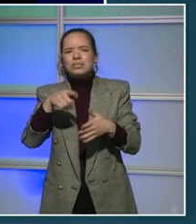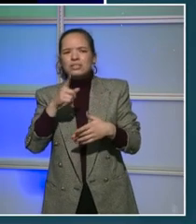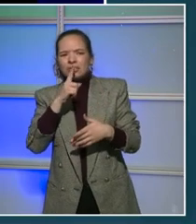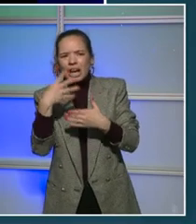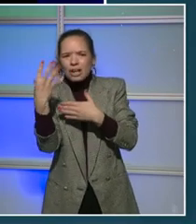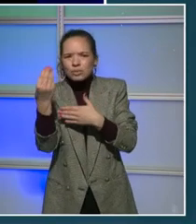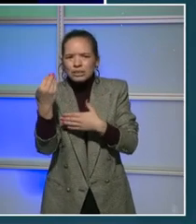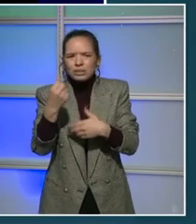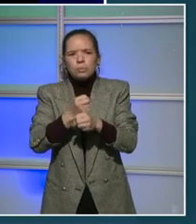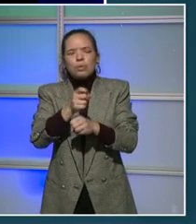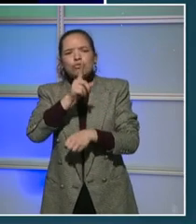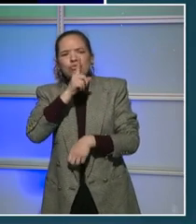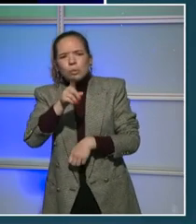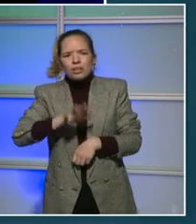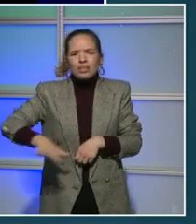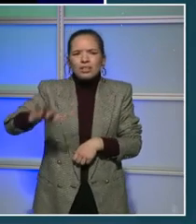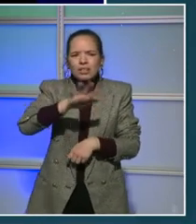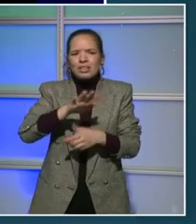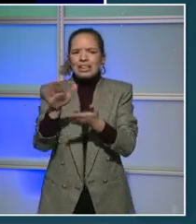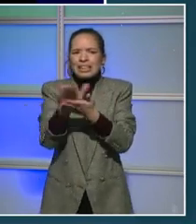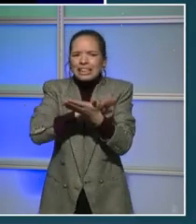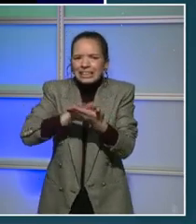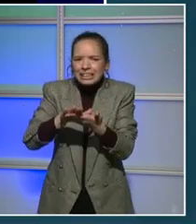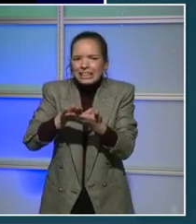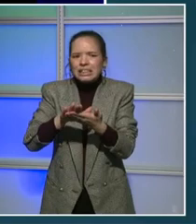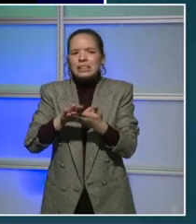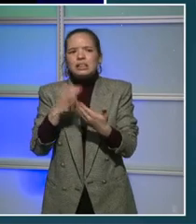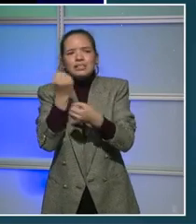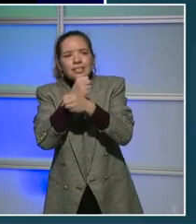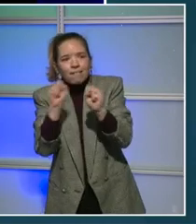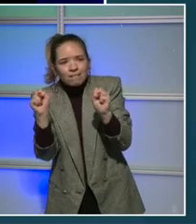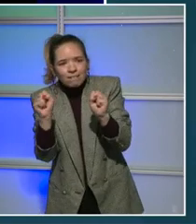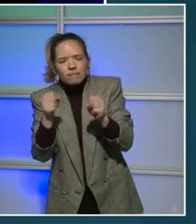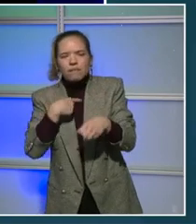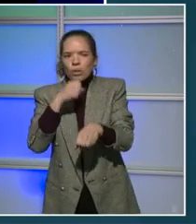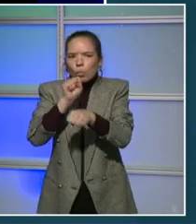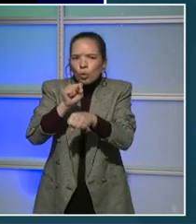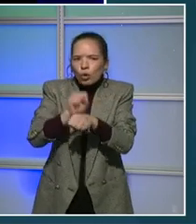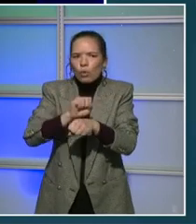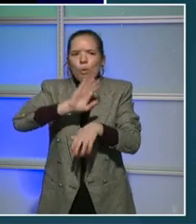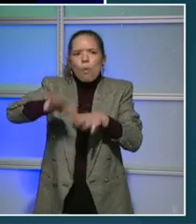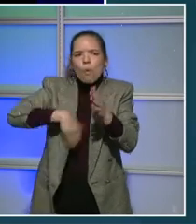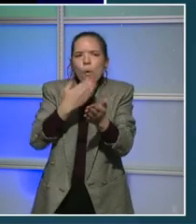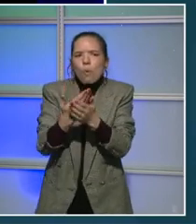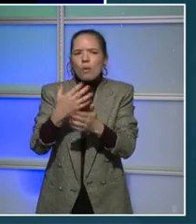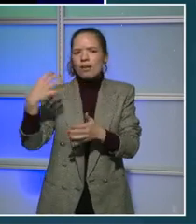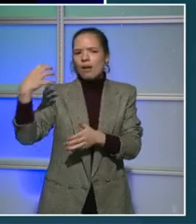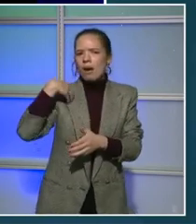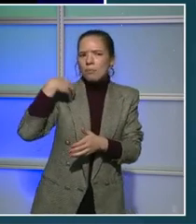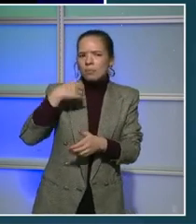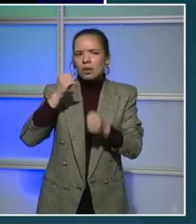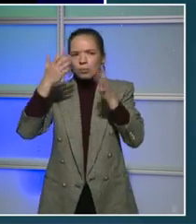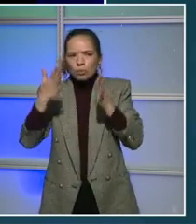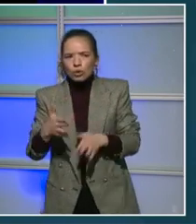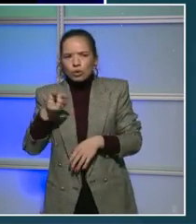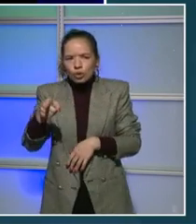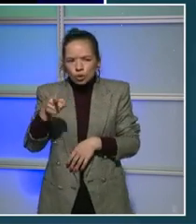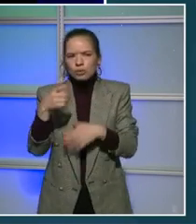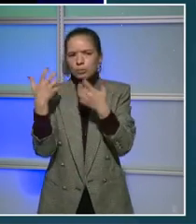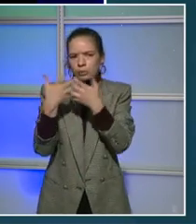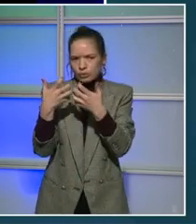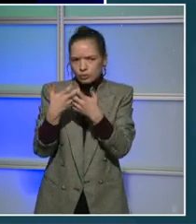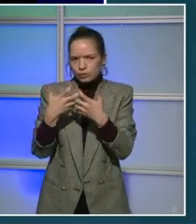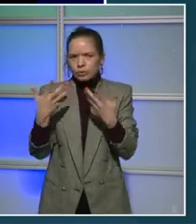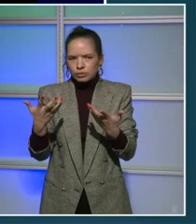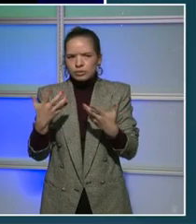are clean and safe. And working with all of our employer partners. While we know that people will spend some